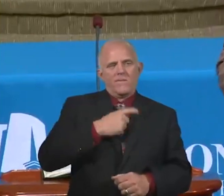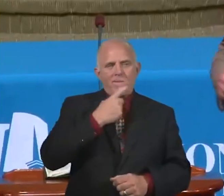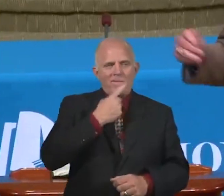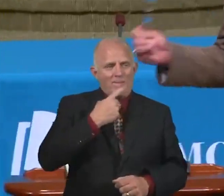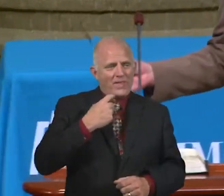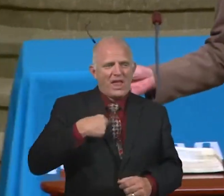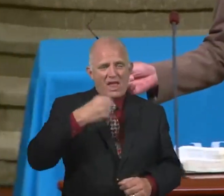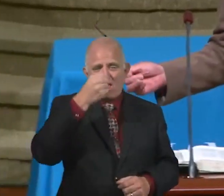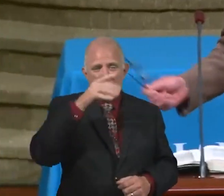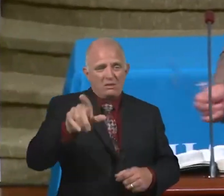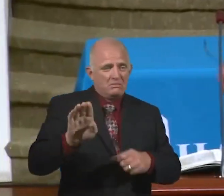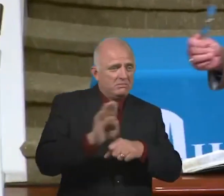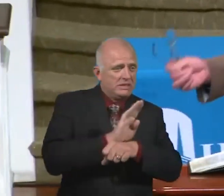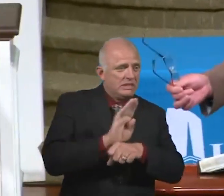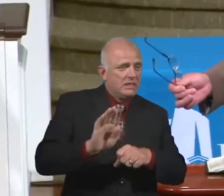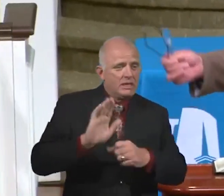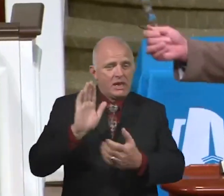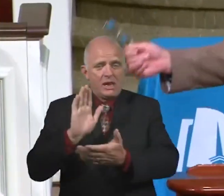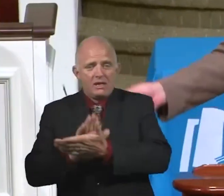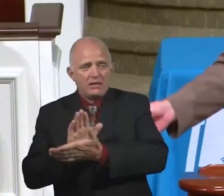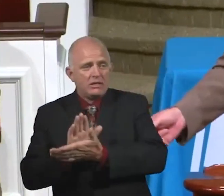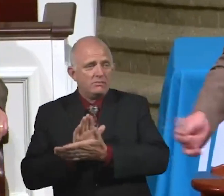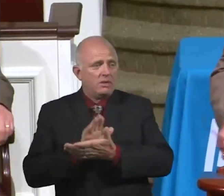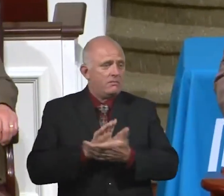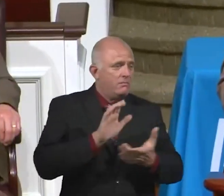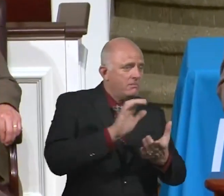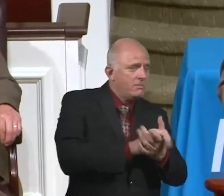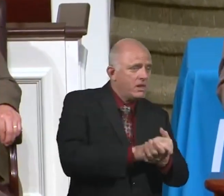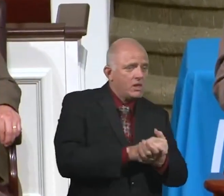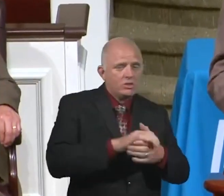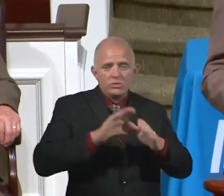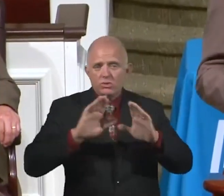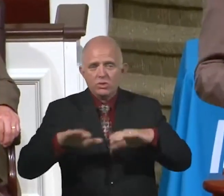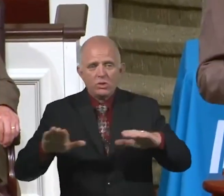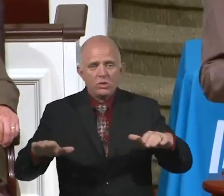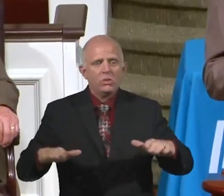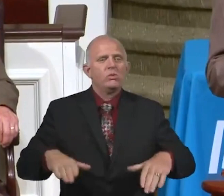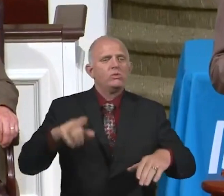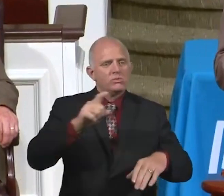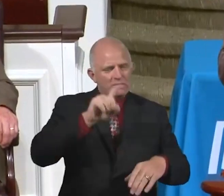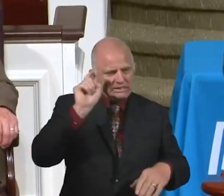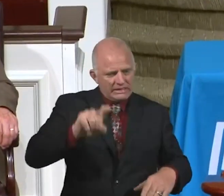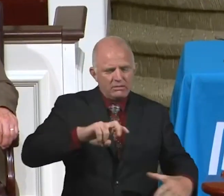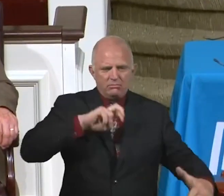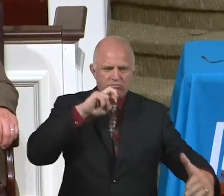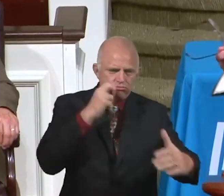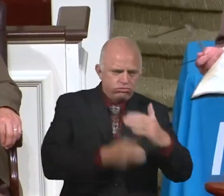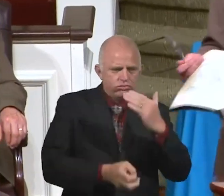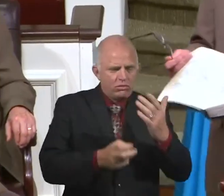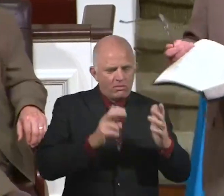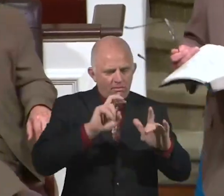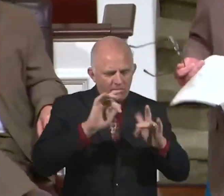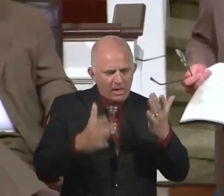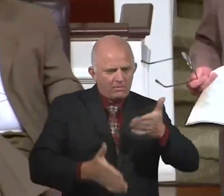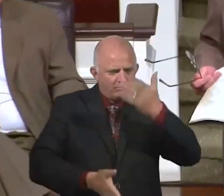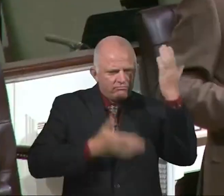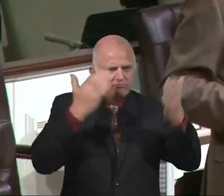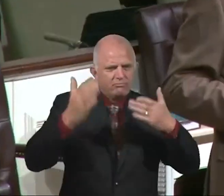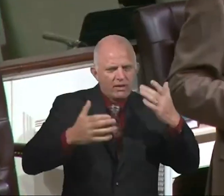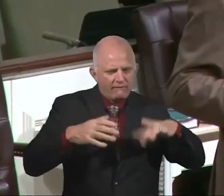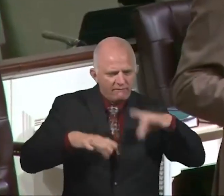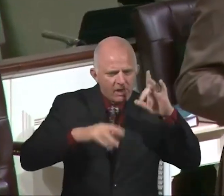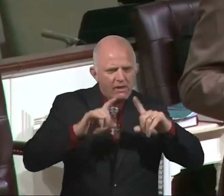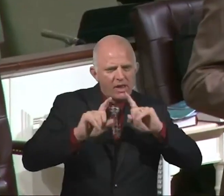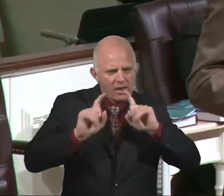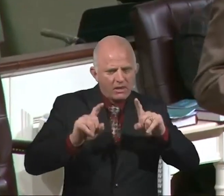business, academics, marriage, child rearing. You get in the word of God and find out some answers and God's success is going to get in you.